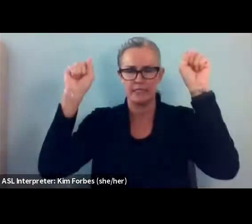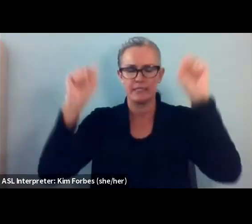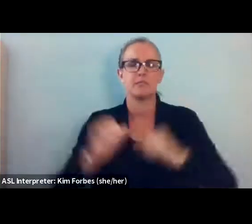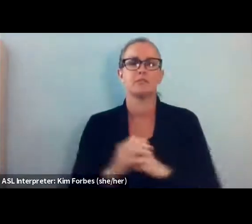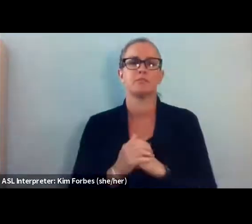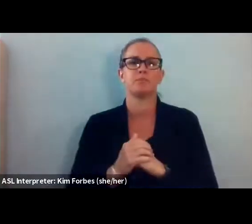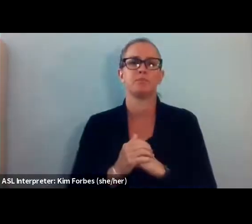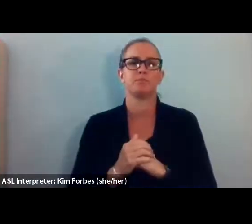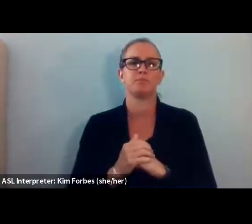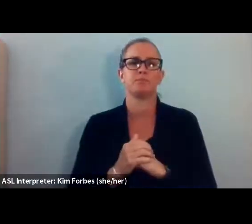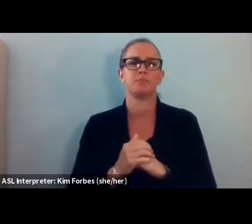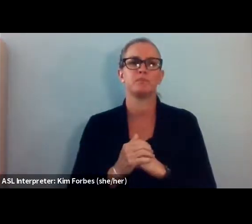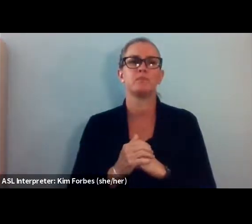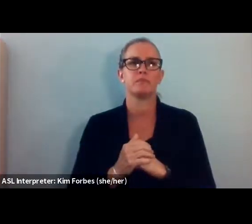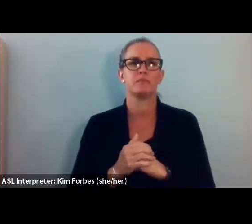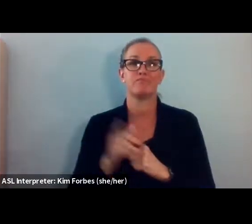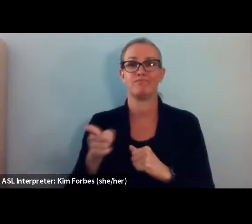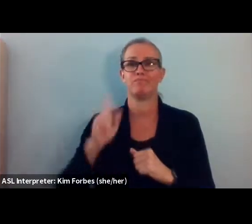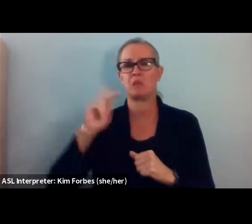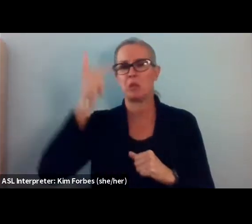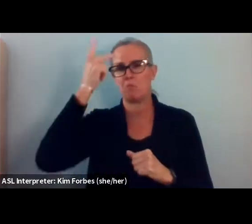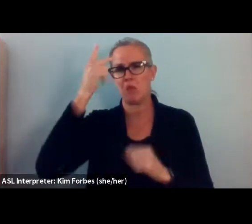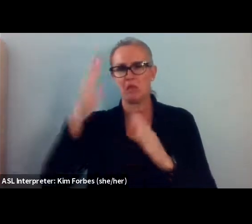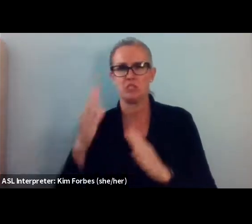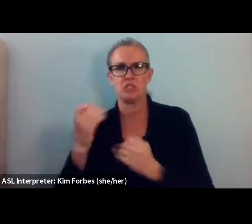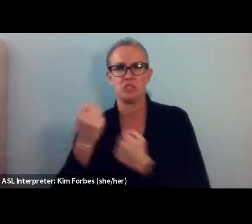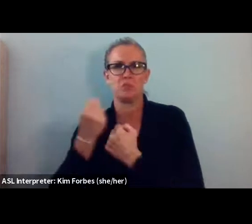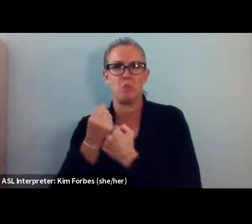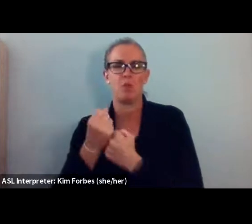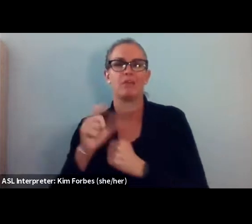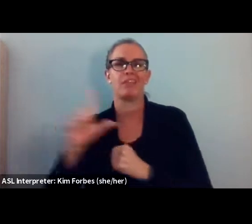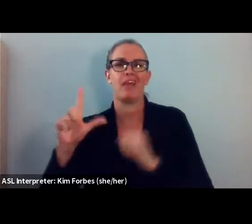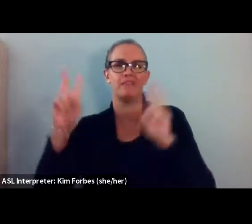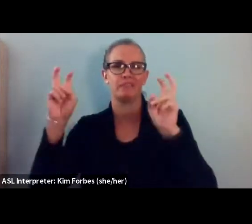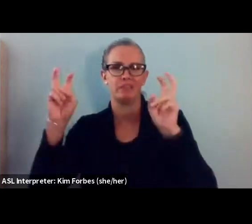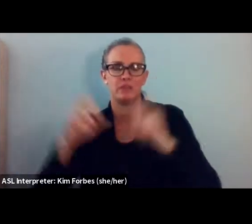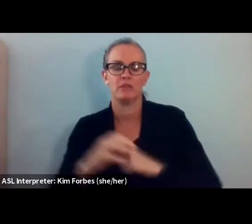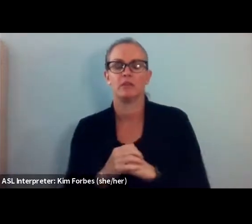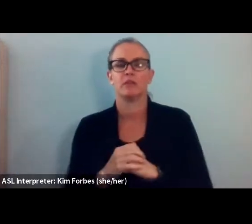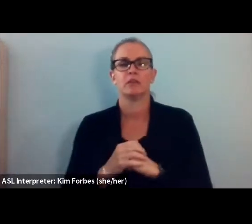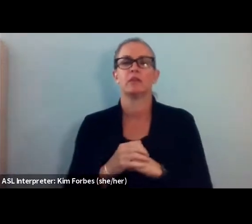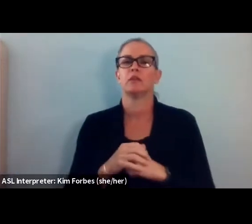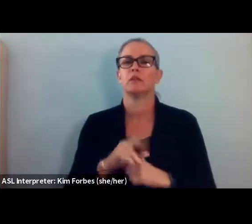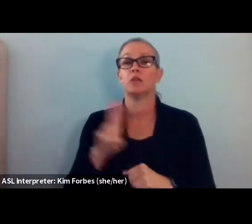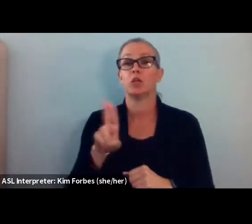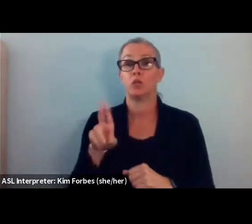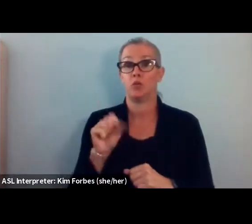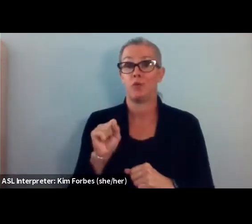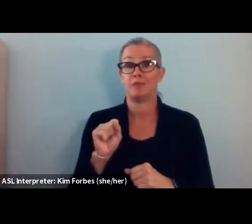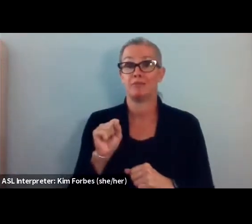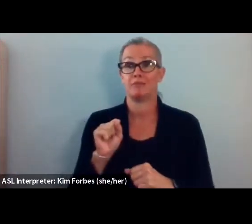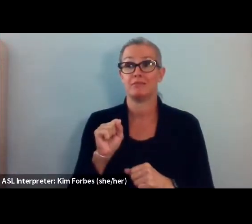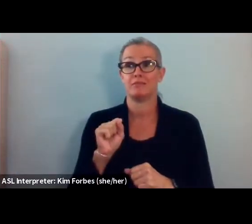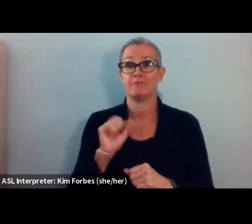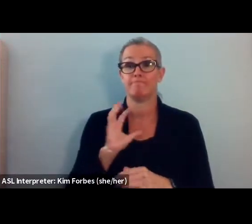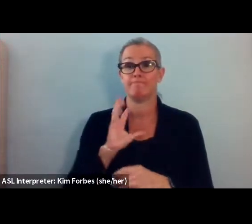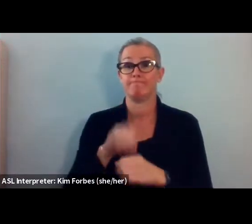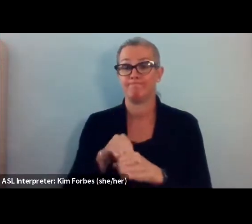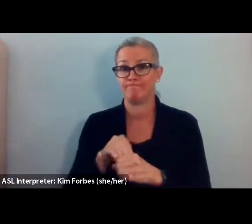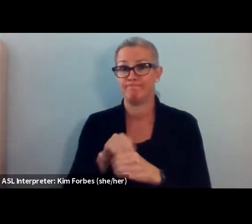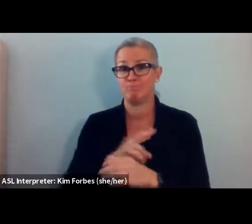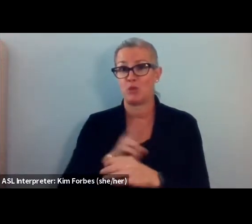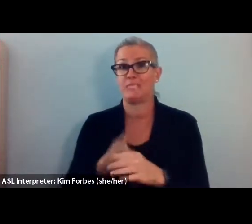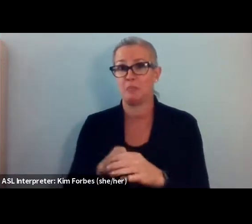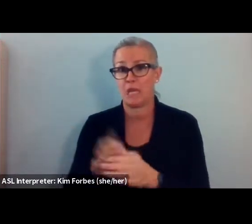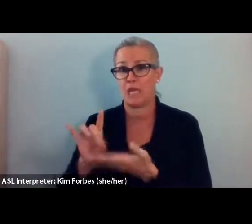leftist politician. And unfortunately, the US participated in deposing him.